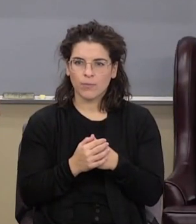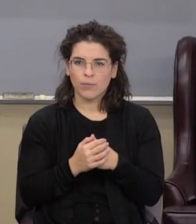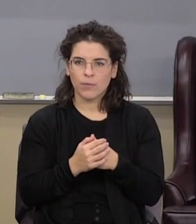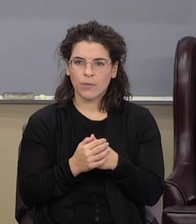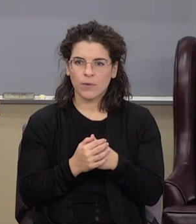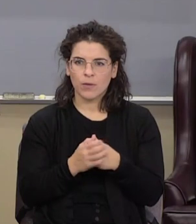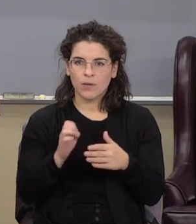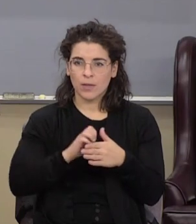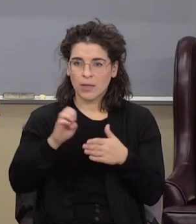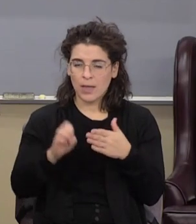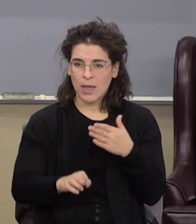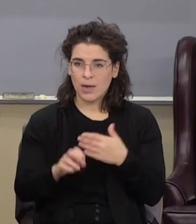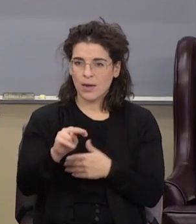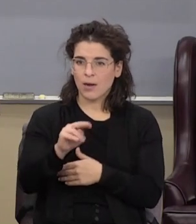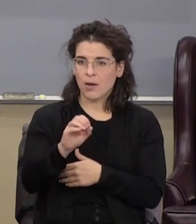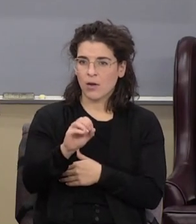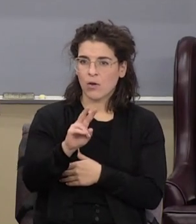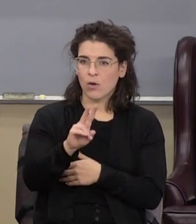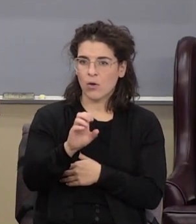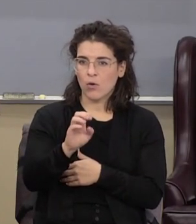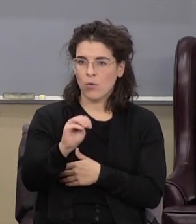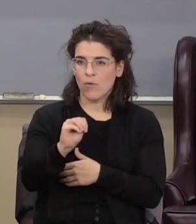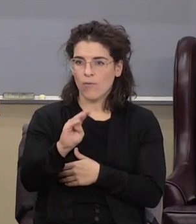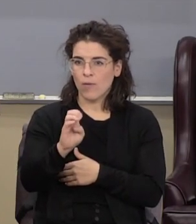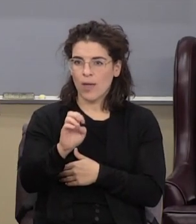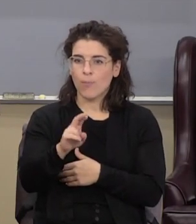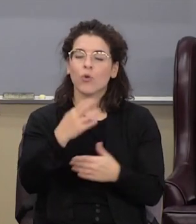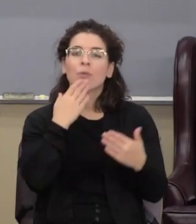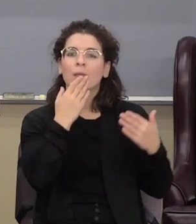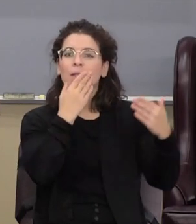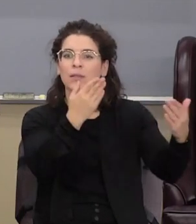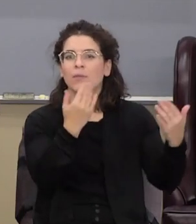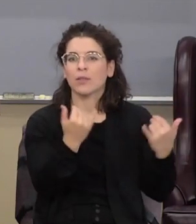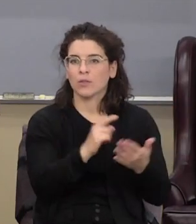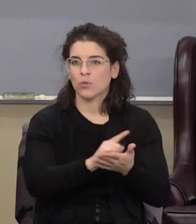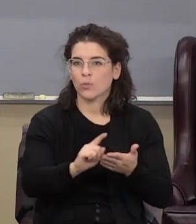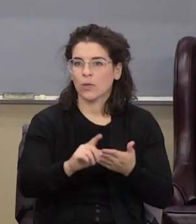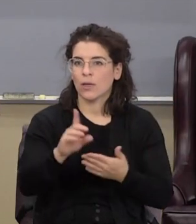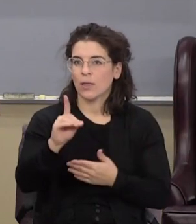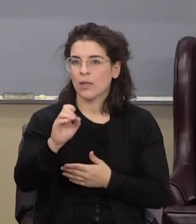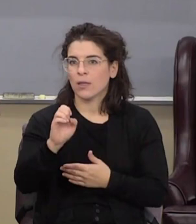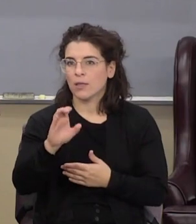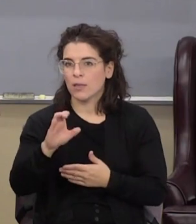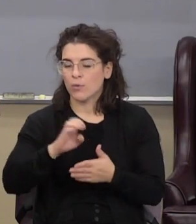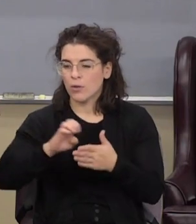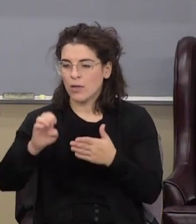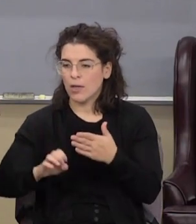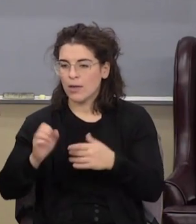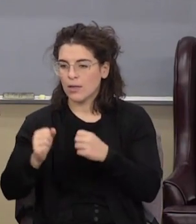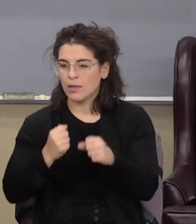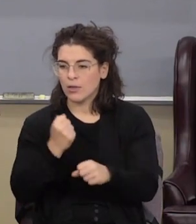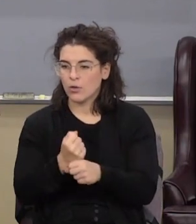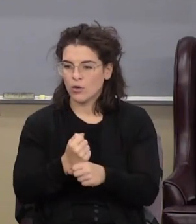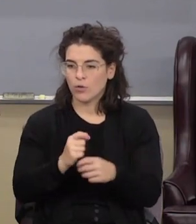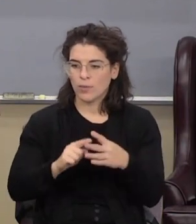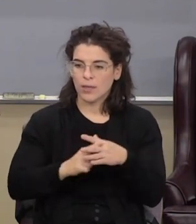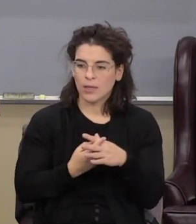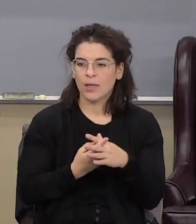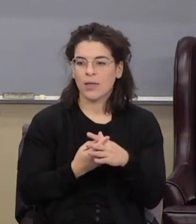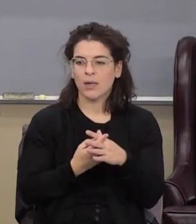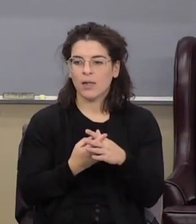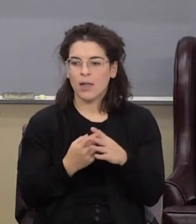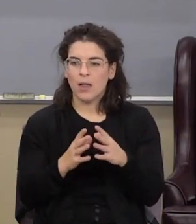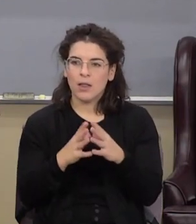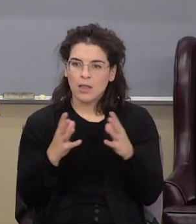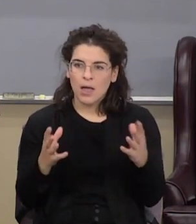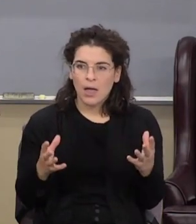It's the end of November, Thanksgiving is this week, and then December, the end of the year. And I know that you begin to get this time of the year